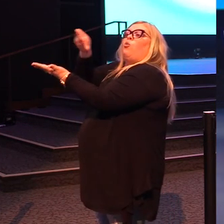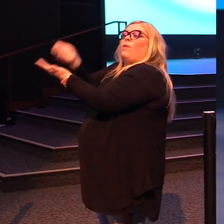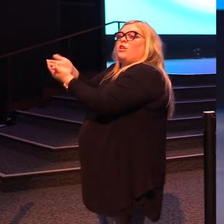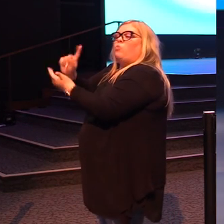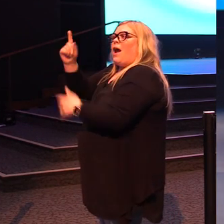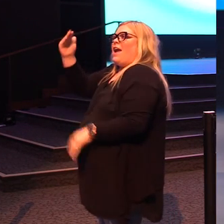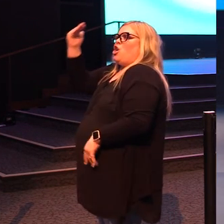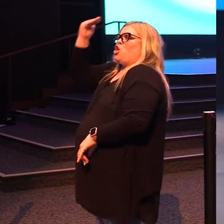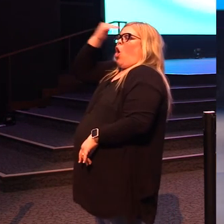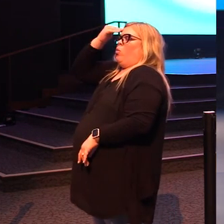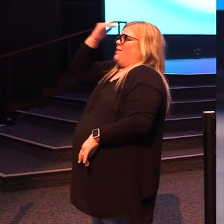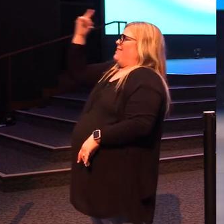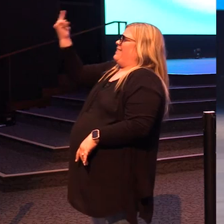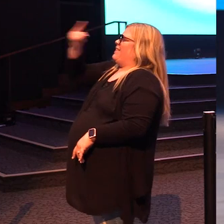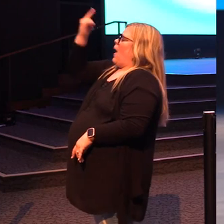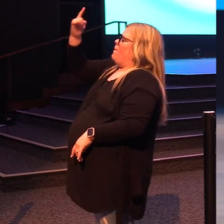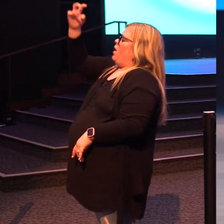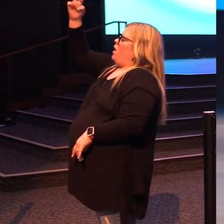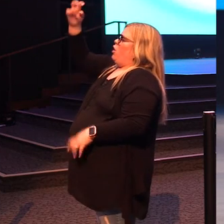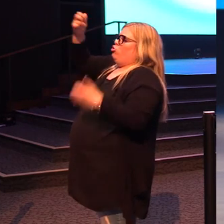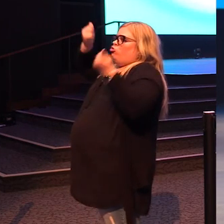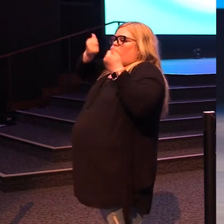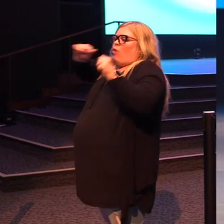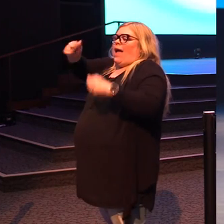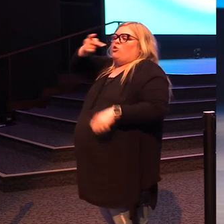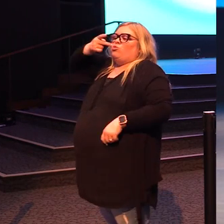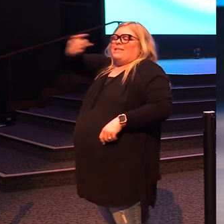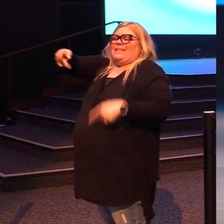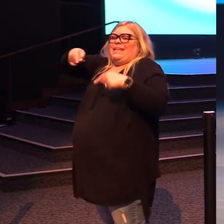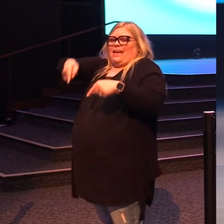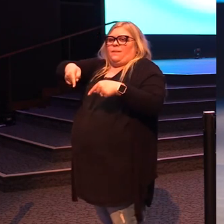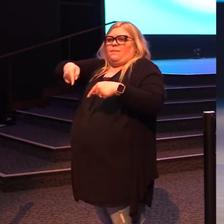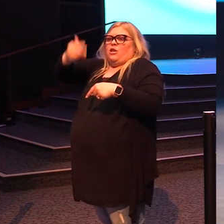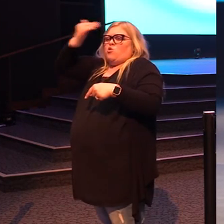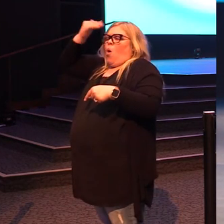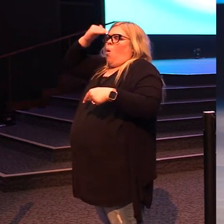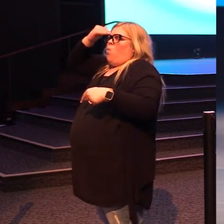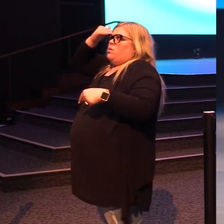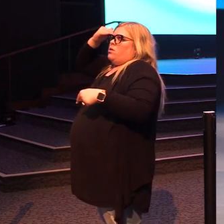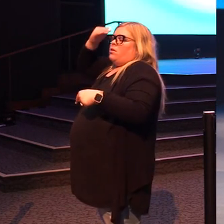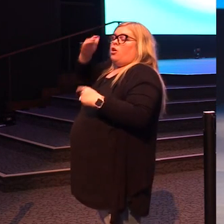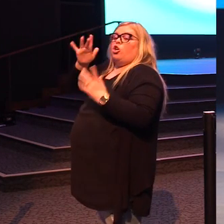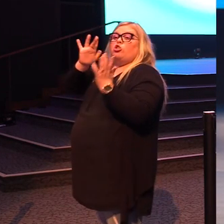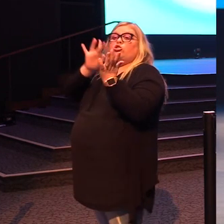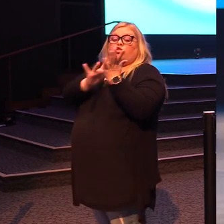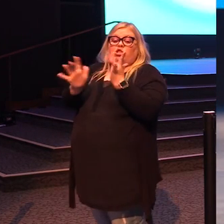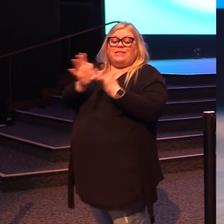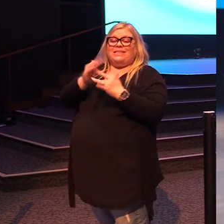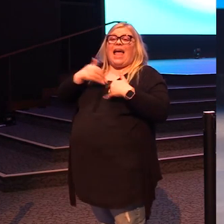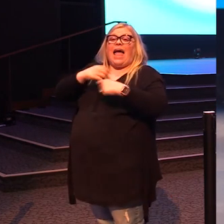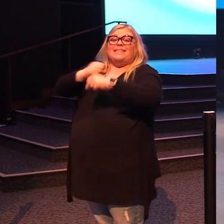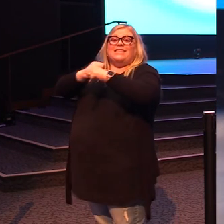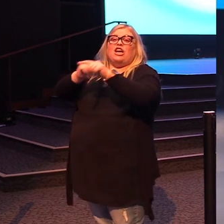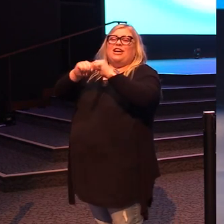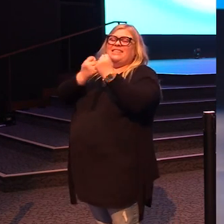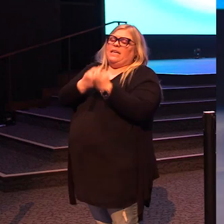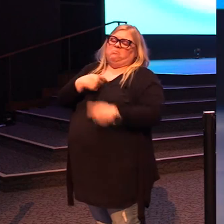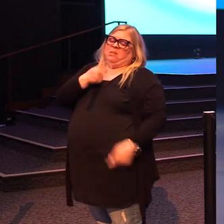where he knows someone is trying to see me. I don't think Jesus had a security team.